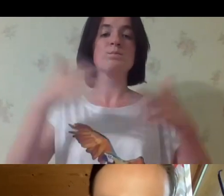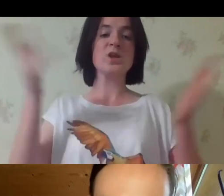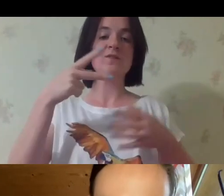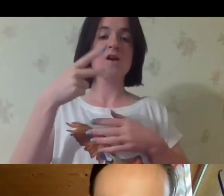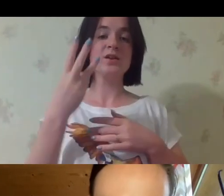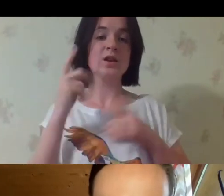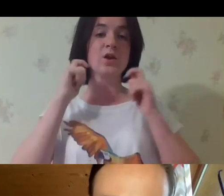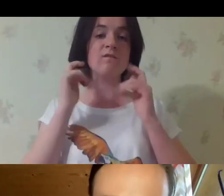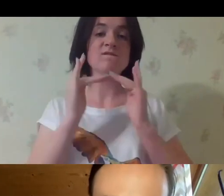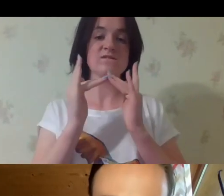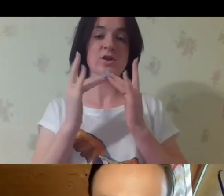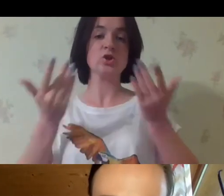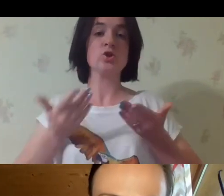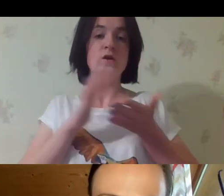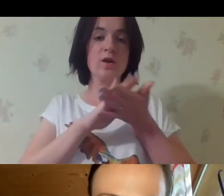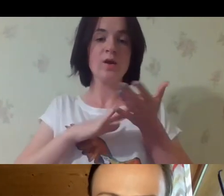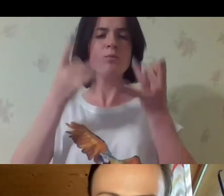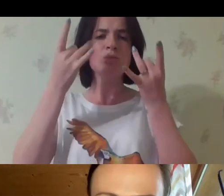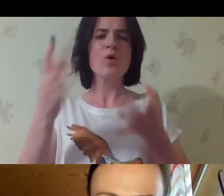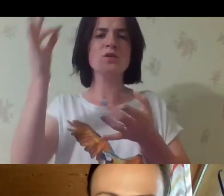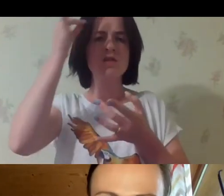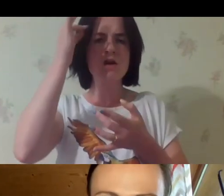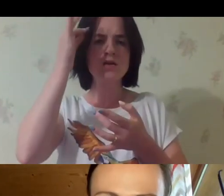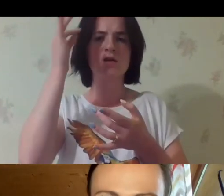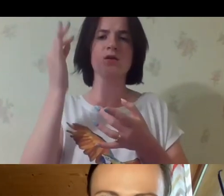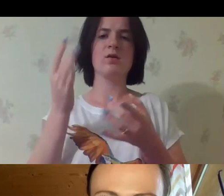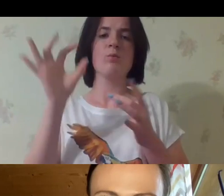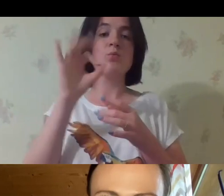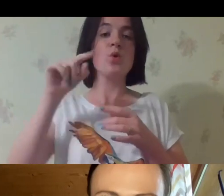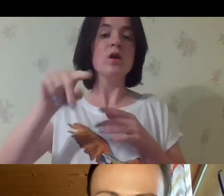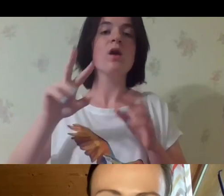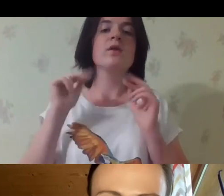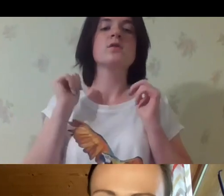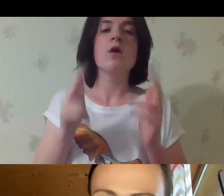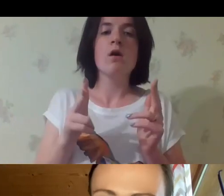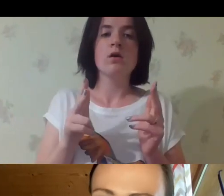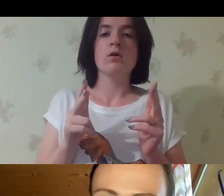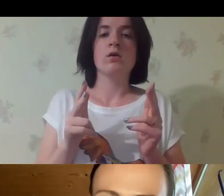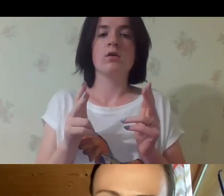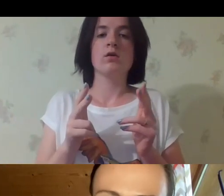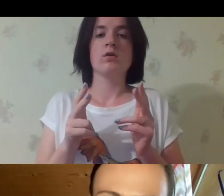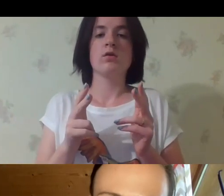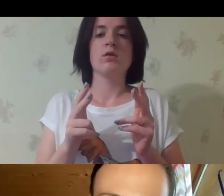tell us more. The person who stayed in the institution for 23 years, please remind to us all.